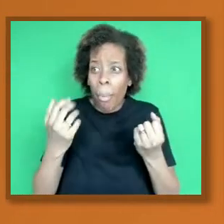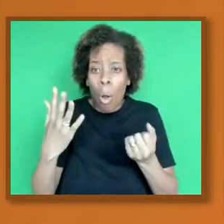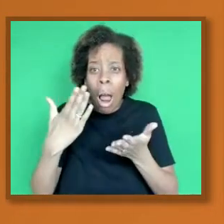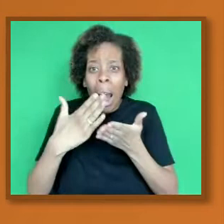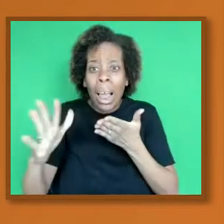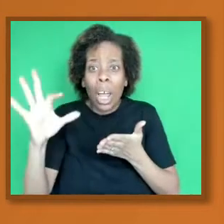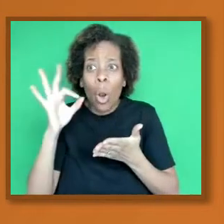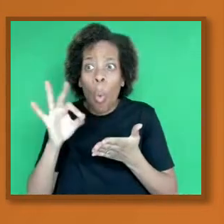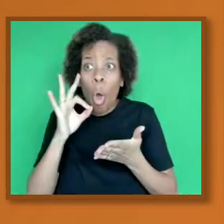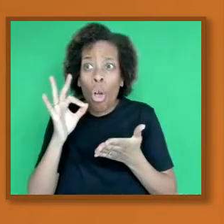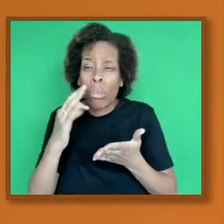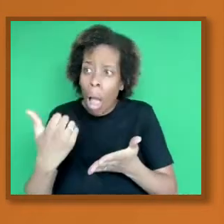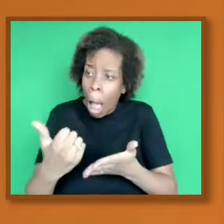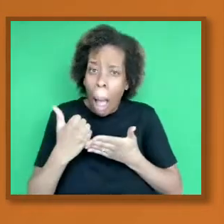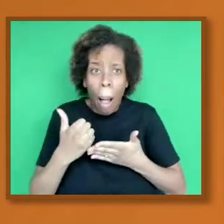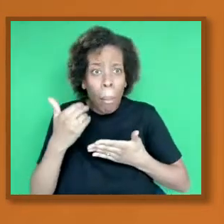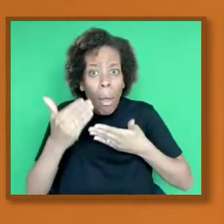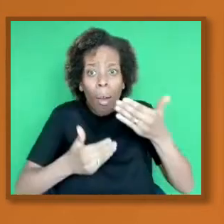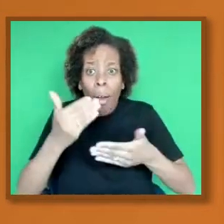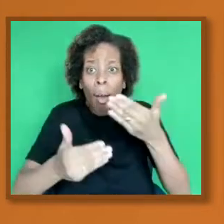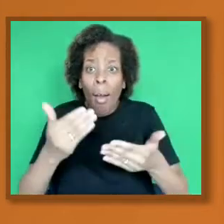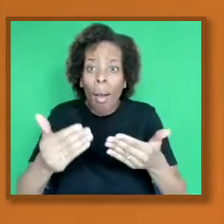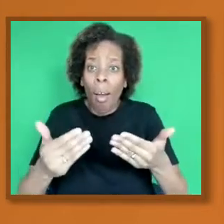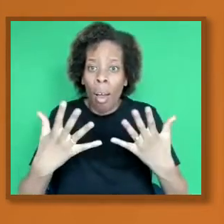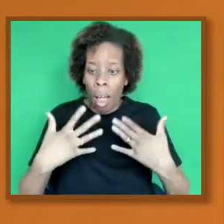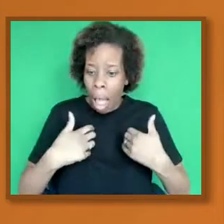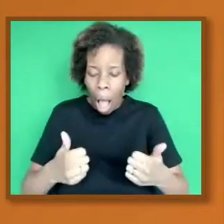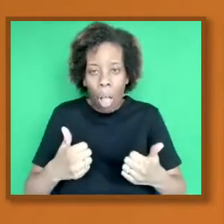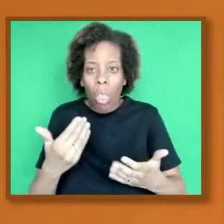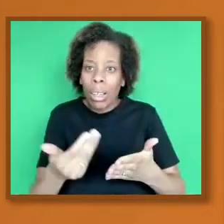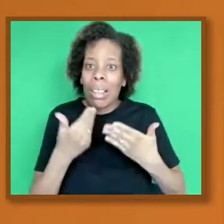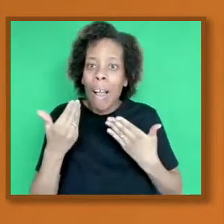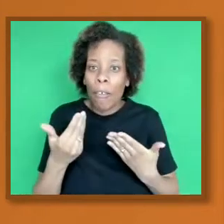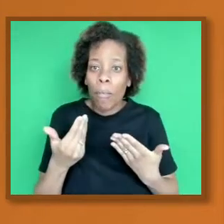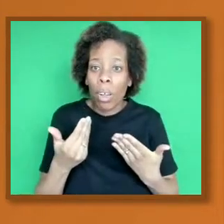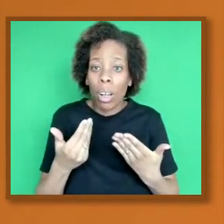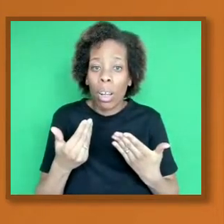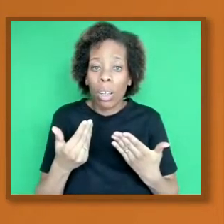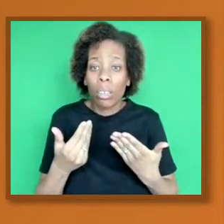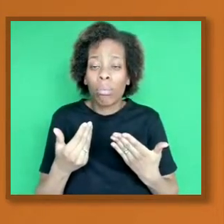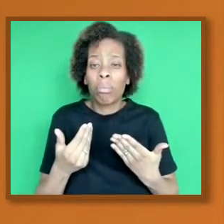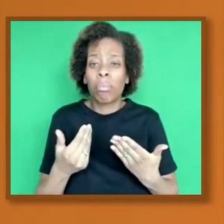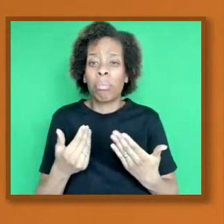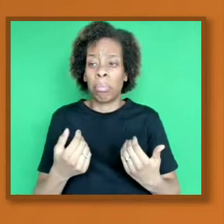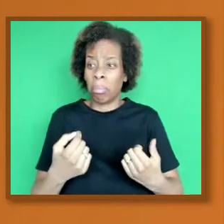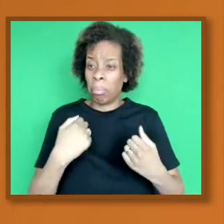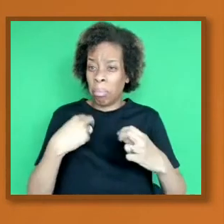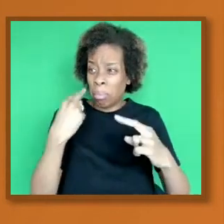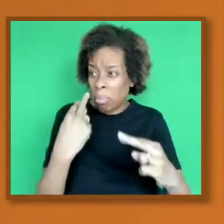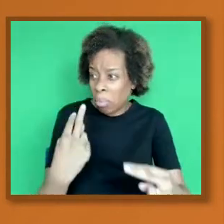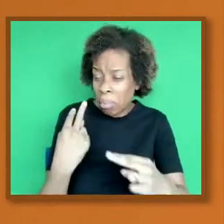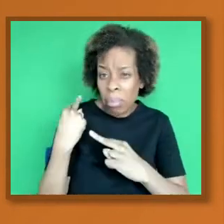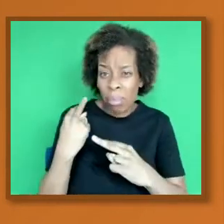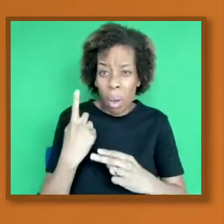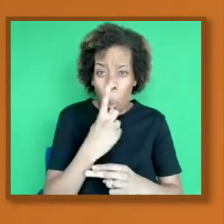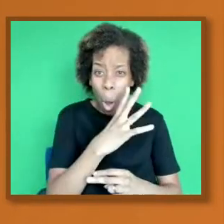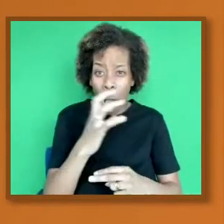And when you look at the longevity of human beings on this planet, you know, over 100 years ago, life expectancy